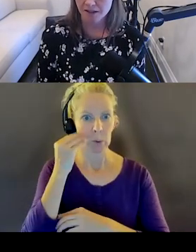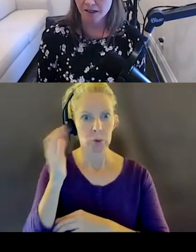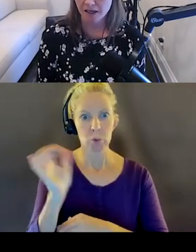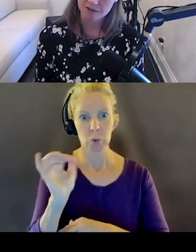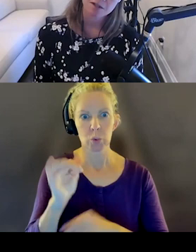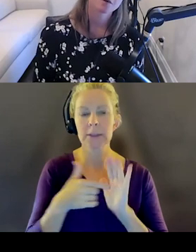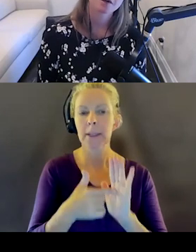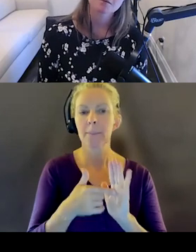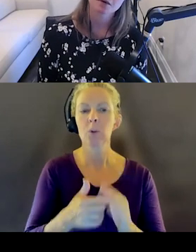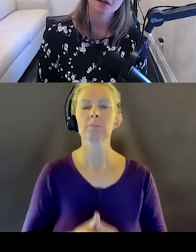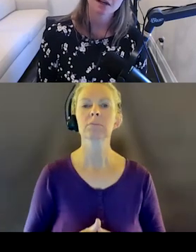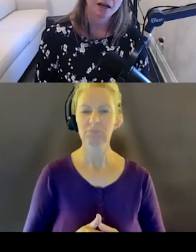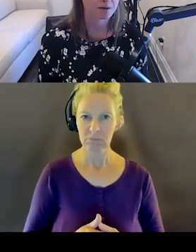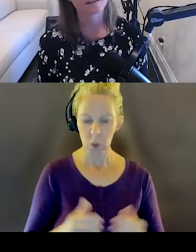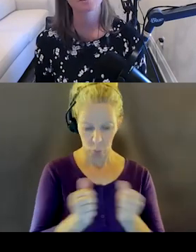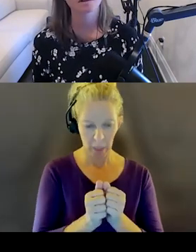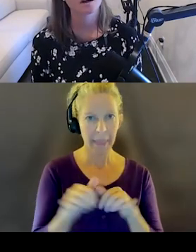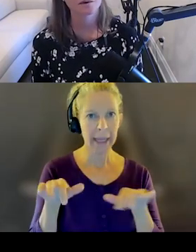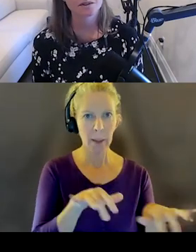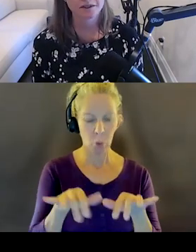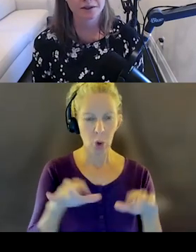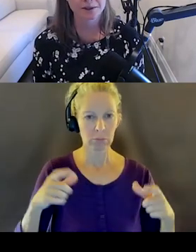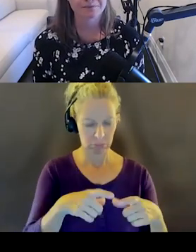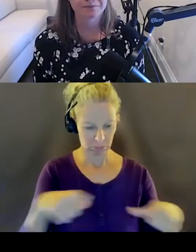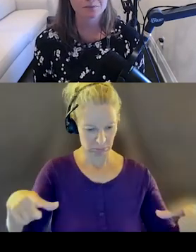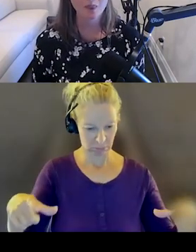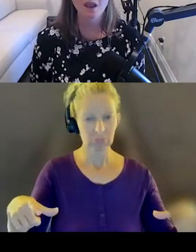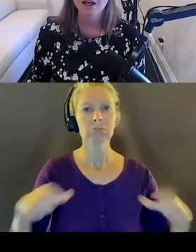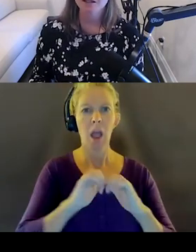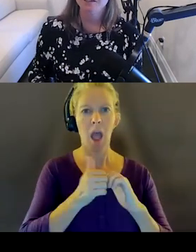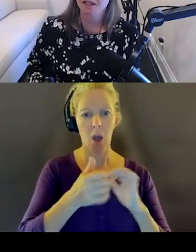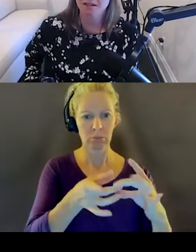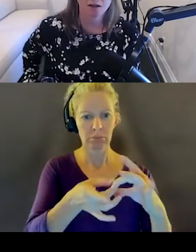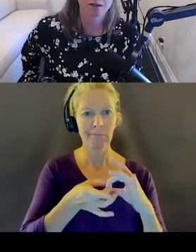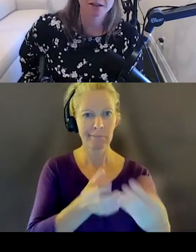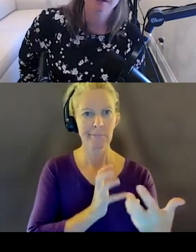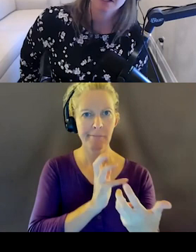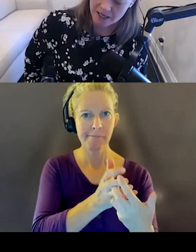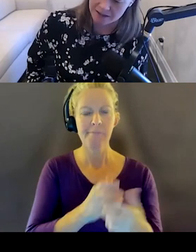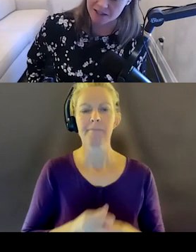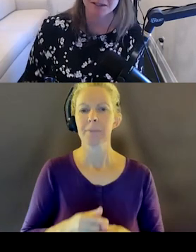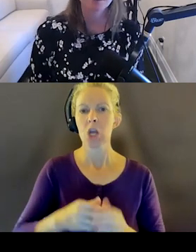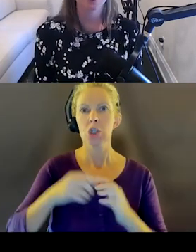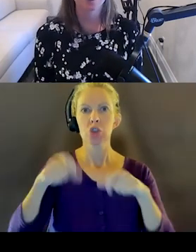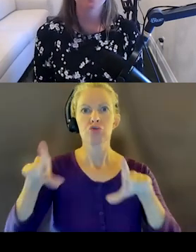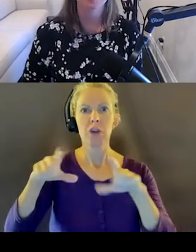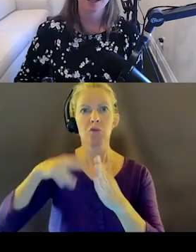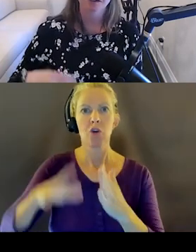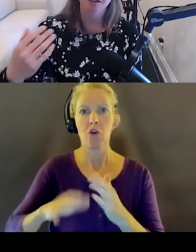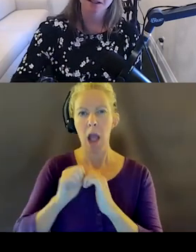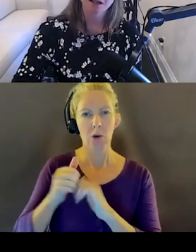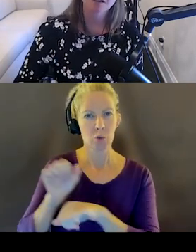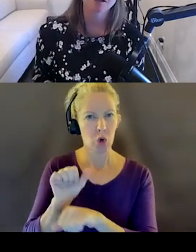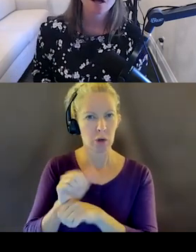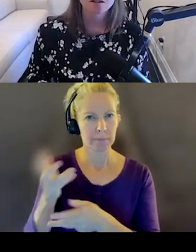Things like, how does this work with a keyboard? How does this work with a screen reader? And redundant coding. Again, it's been said many times, we